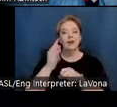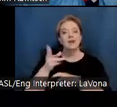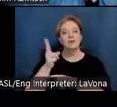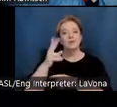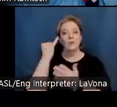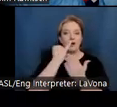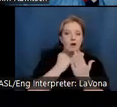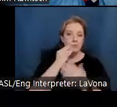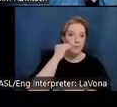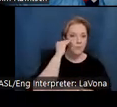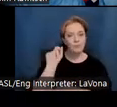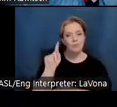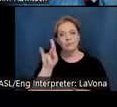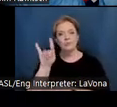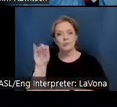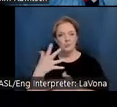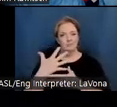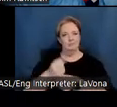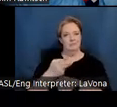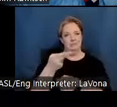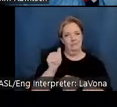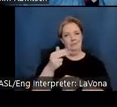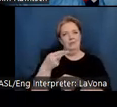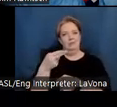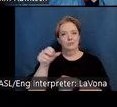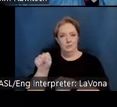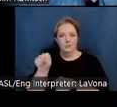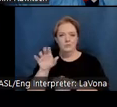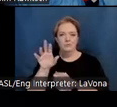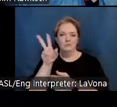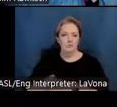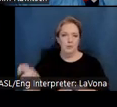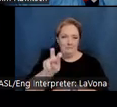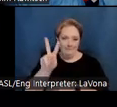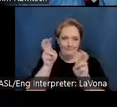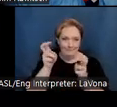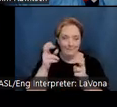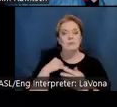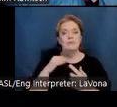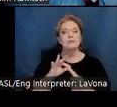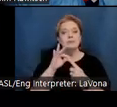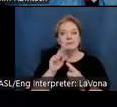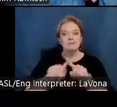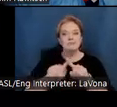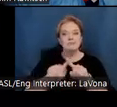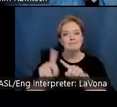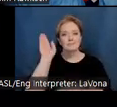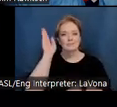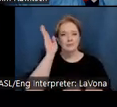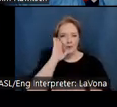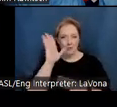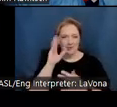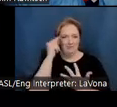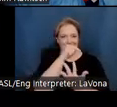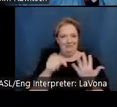and Studios Virtual Road Trip. We have a very special series of presentations planned for you over the coming months and are thrilled